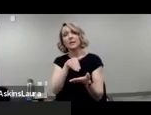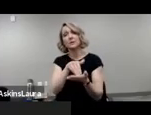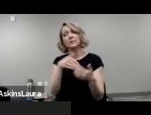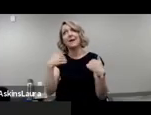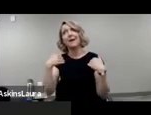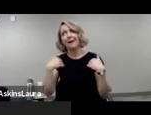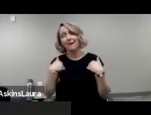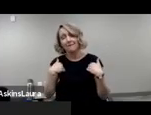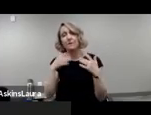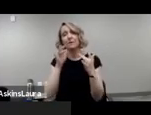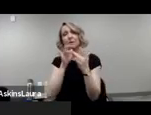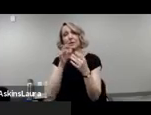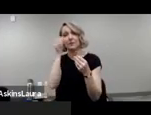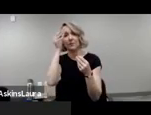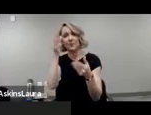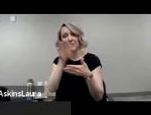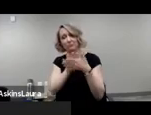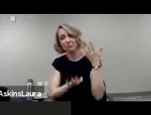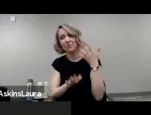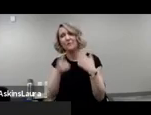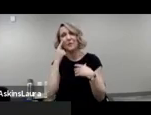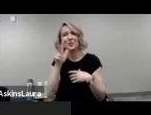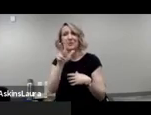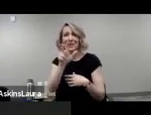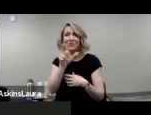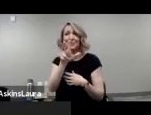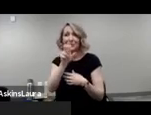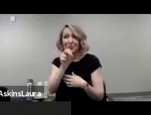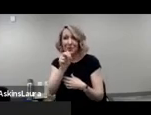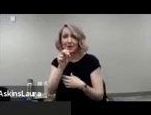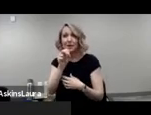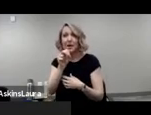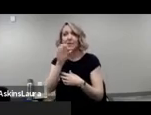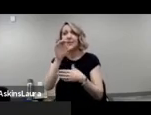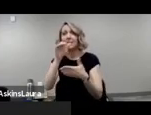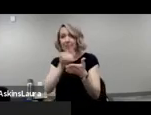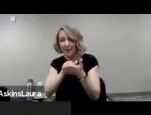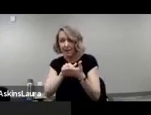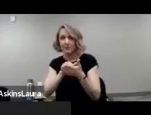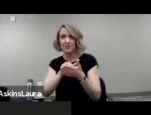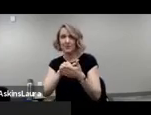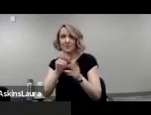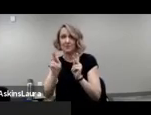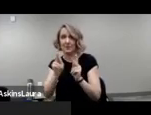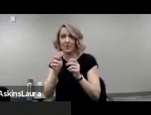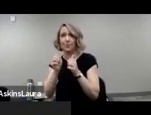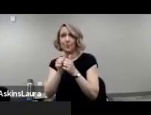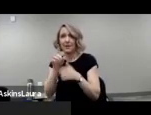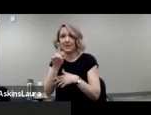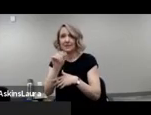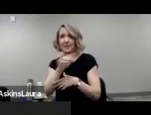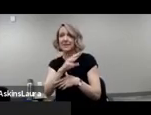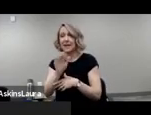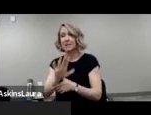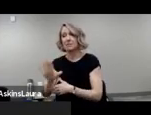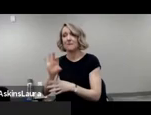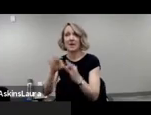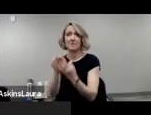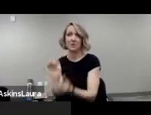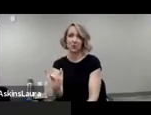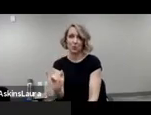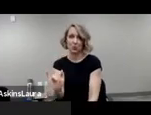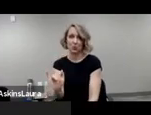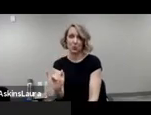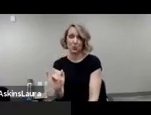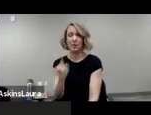the contact information of 330,000 people with developmental disabilities and their family members. And I think it's